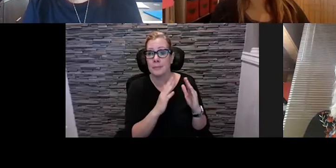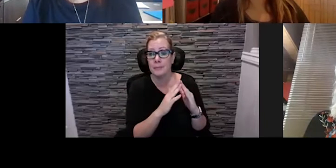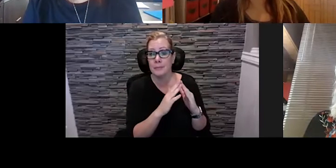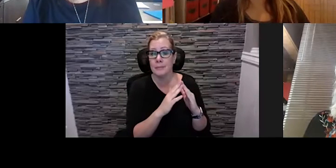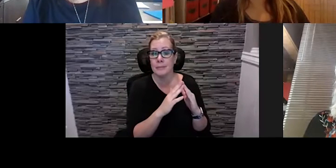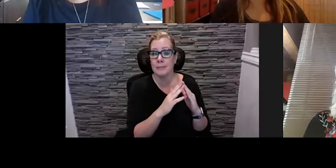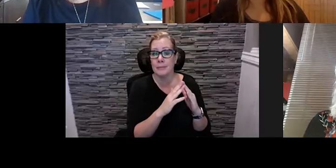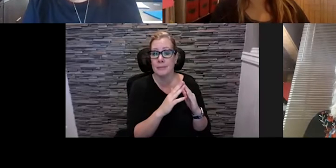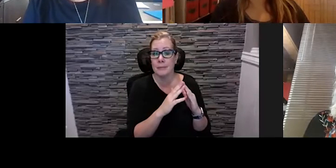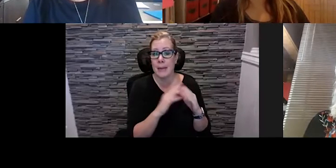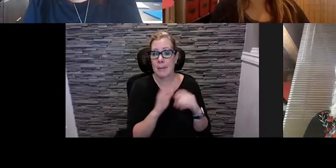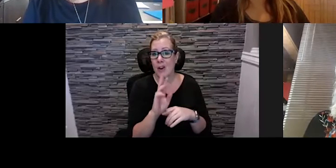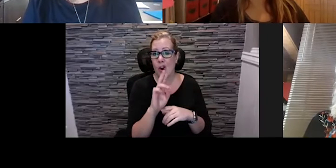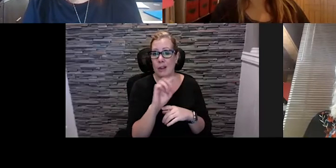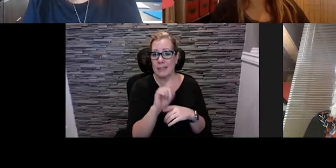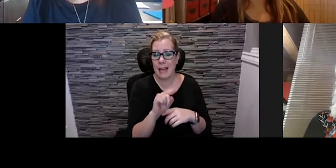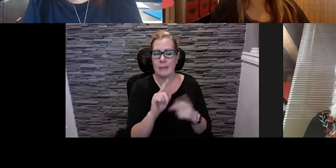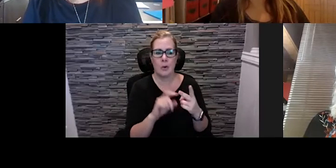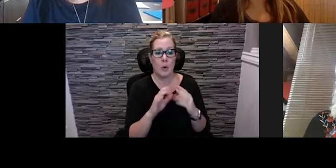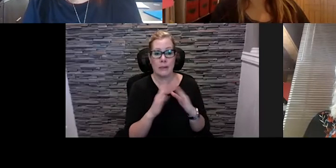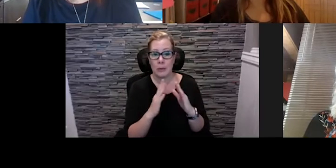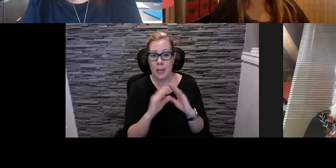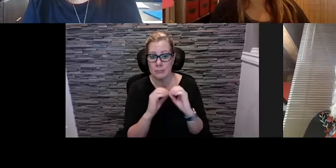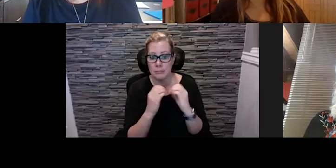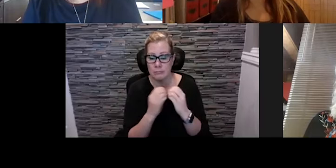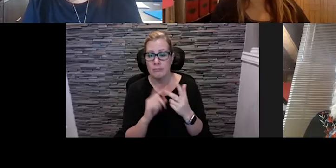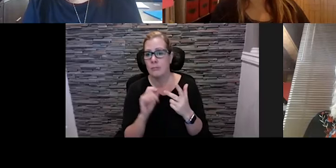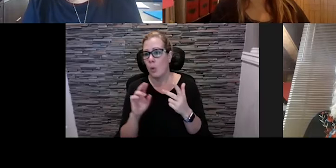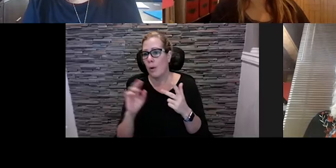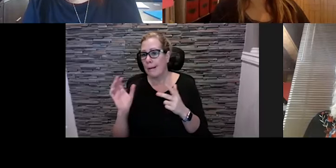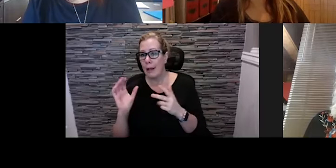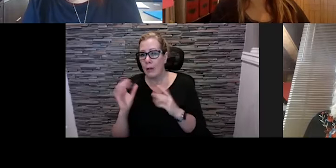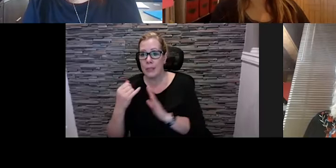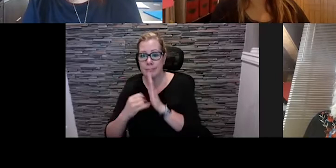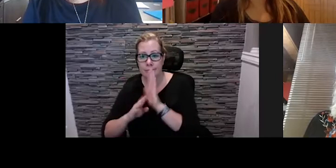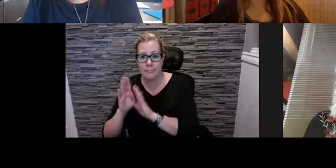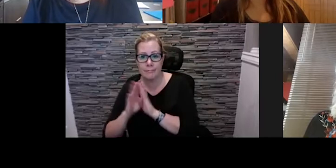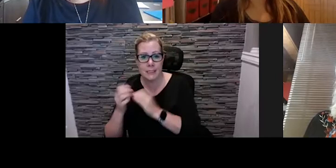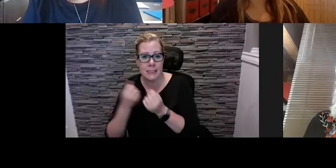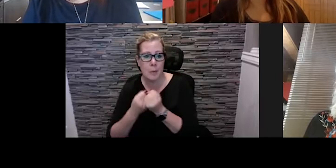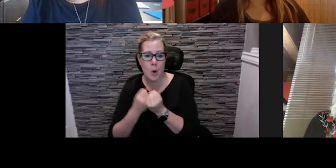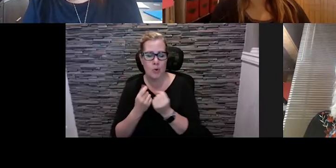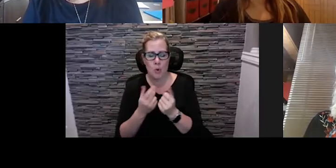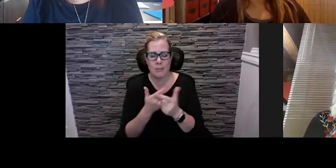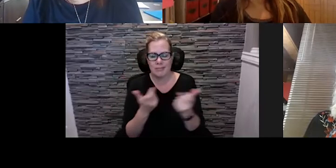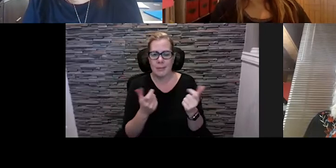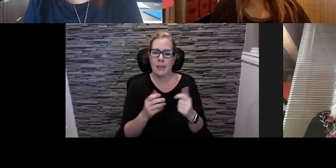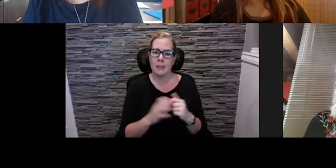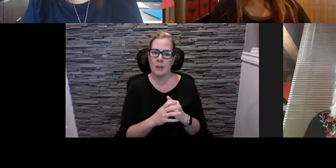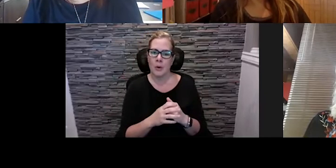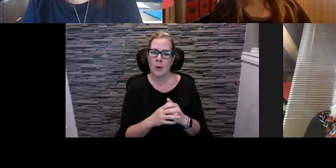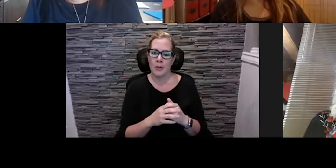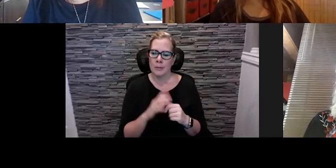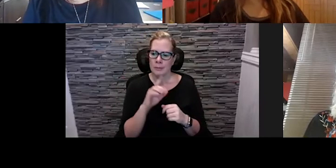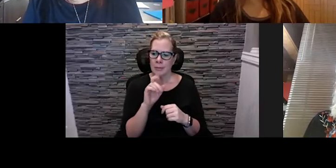it's, you know, a support from our, you know, Calgary arts development. So I guess my question to our panelists would be what